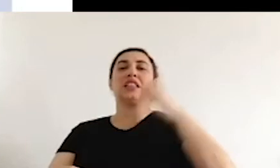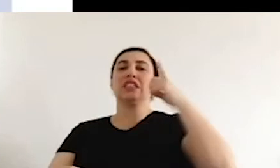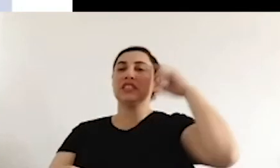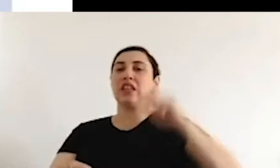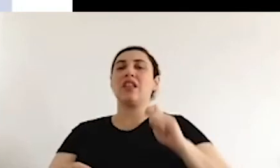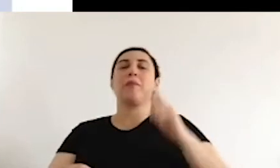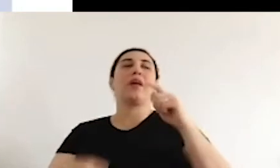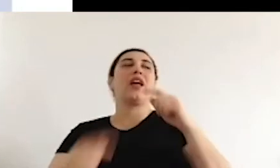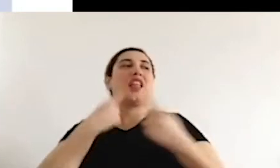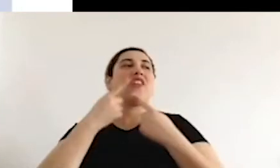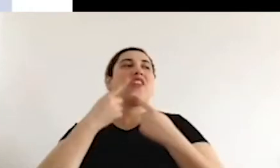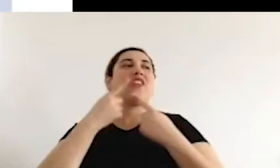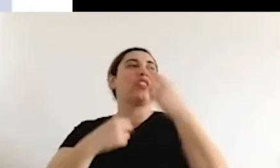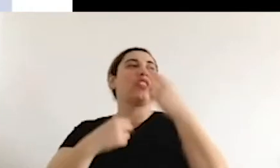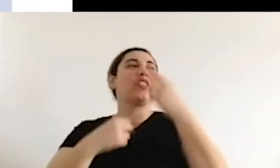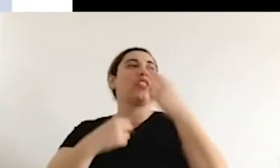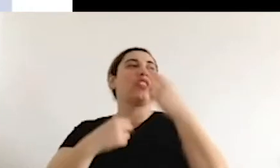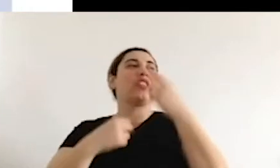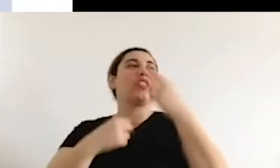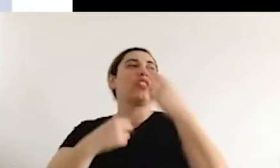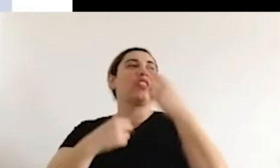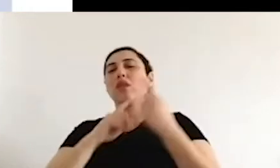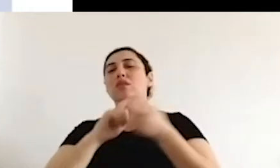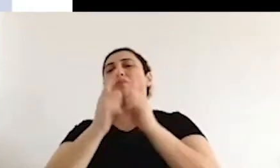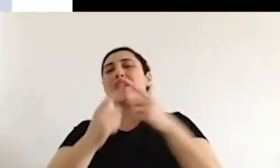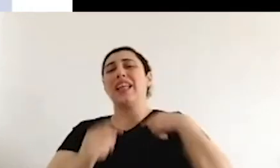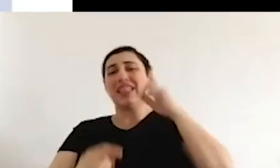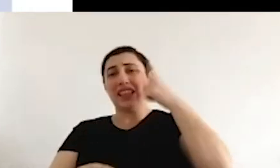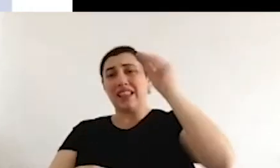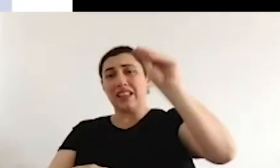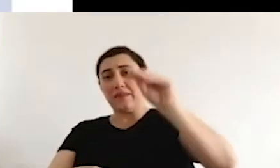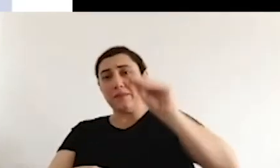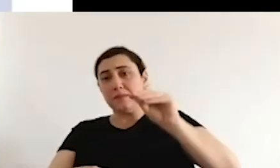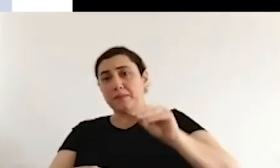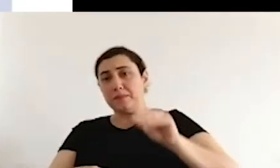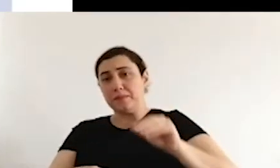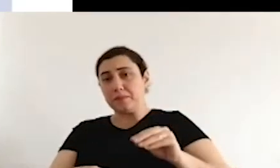fascism, Umberto Eco talks about a number of